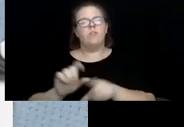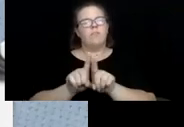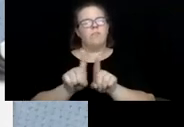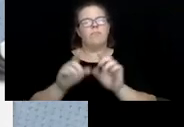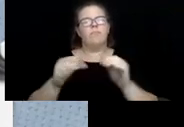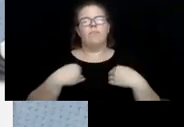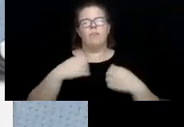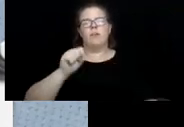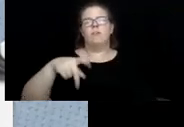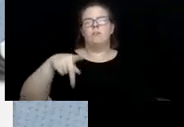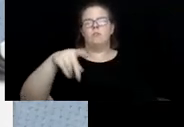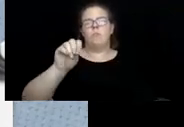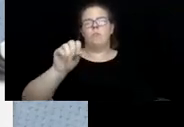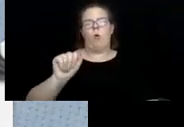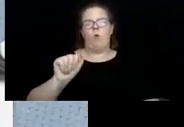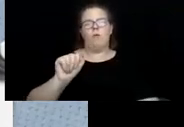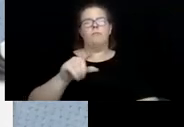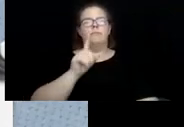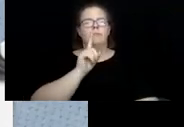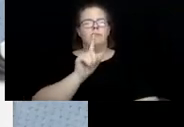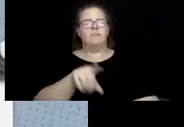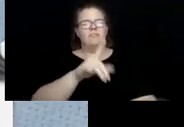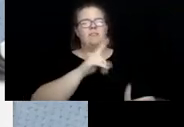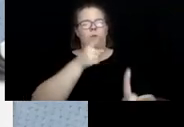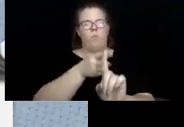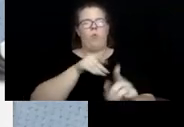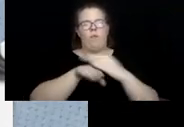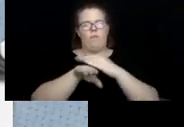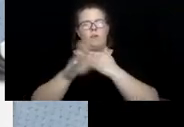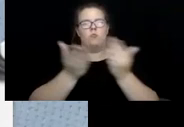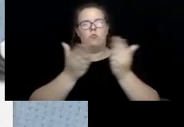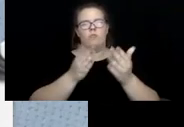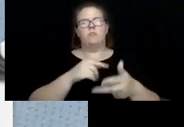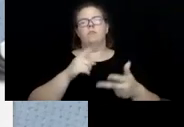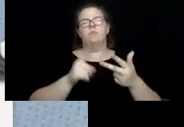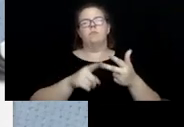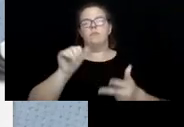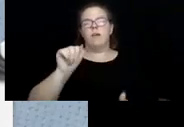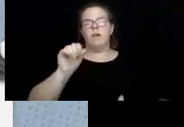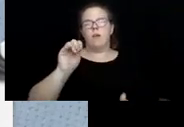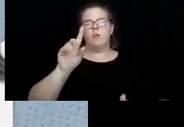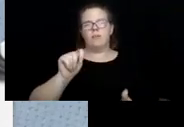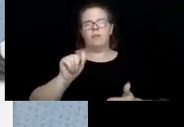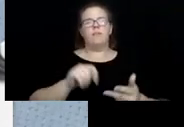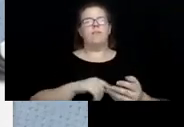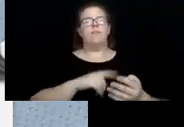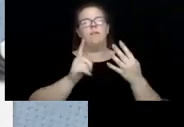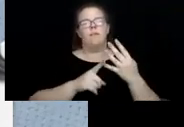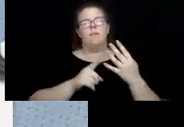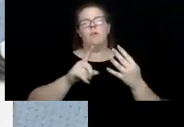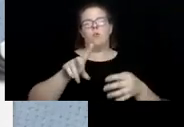a single point of access services. We have assisted outpatient treatment, dual recovery and peer engagement.